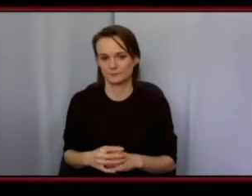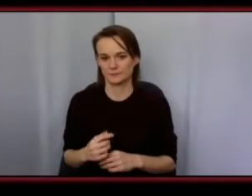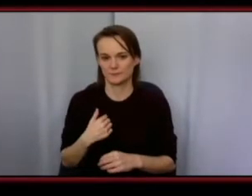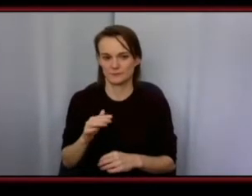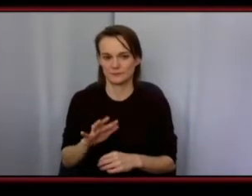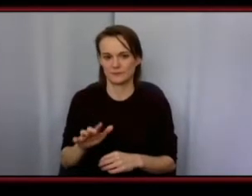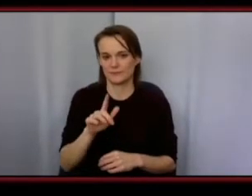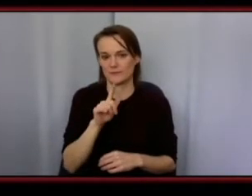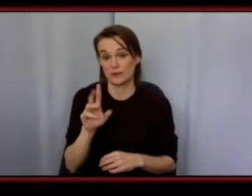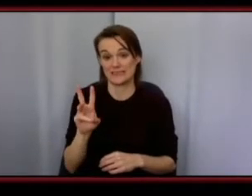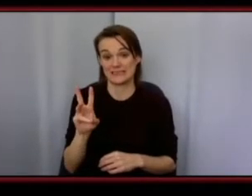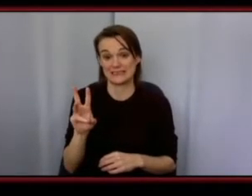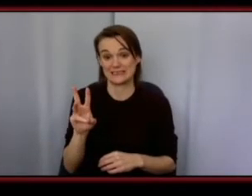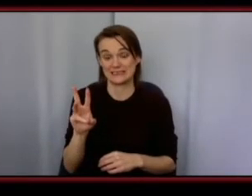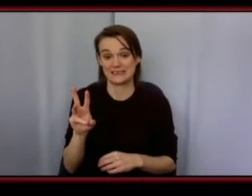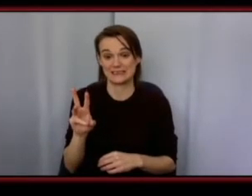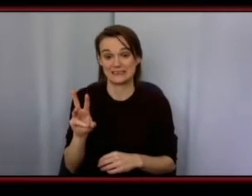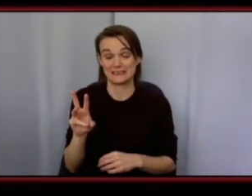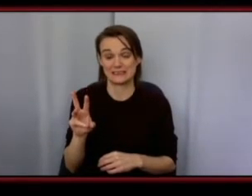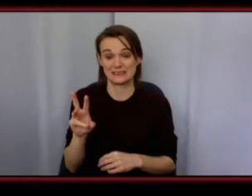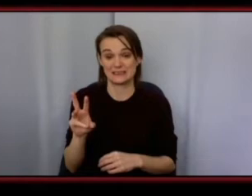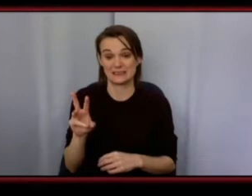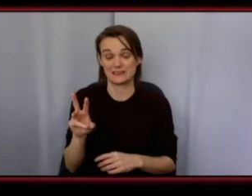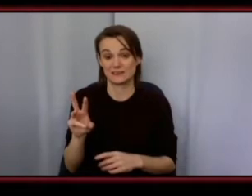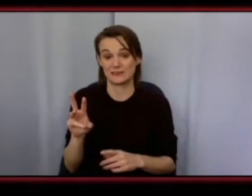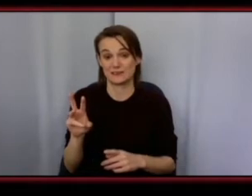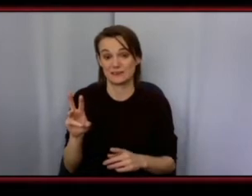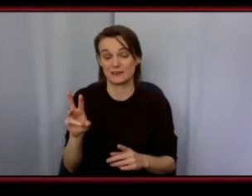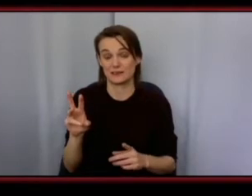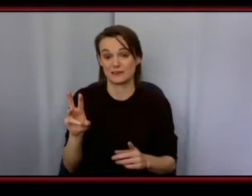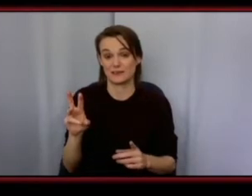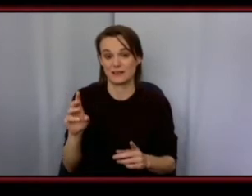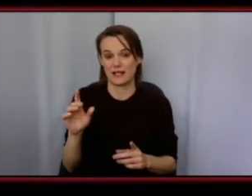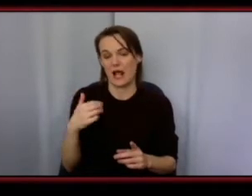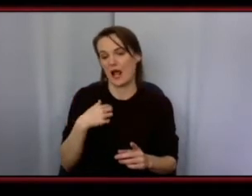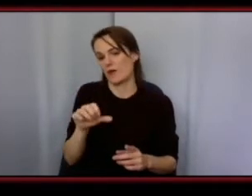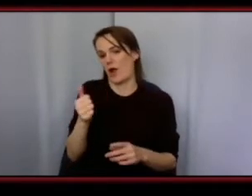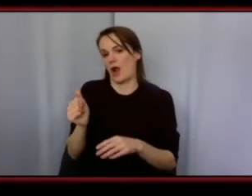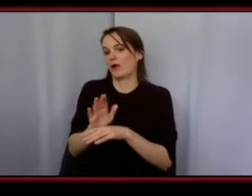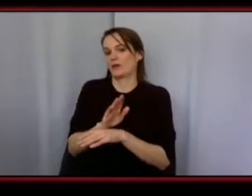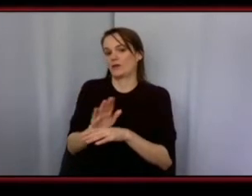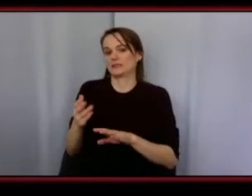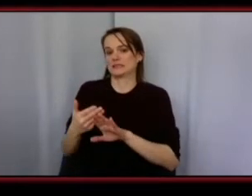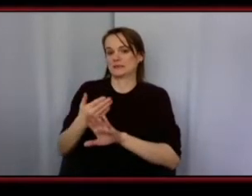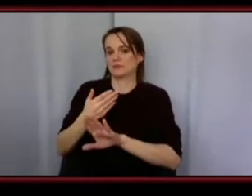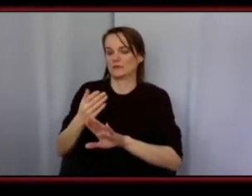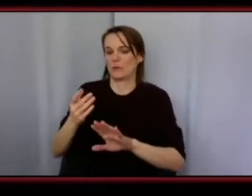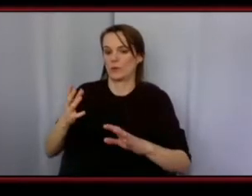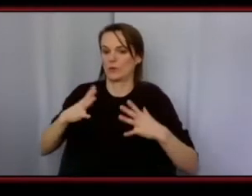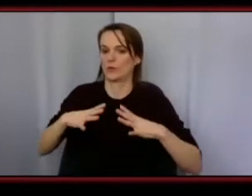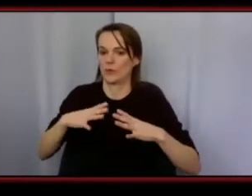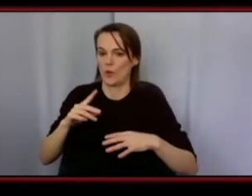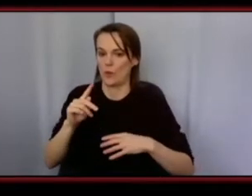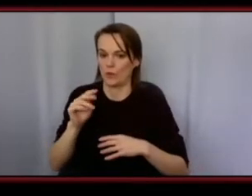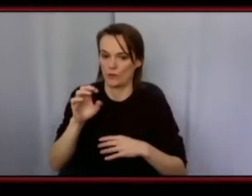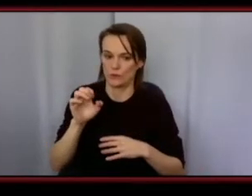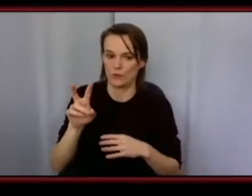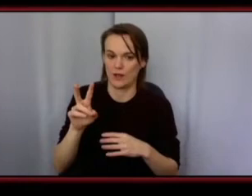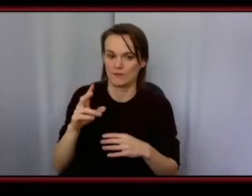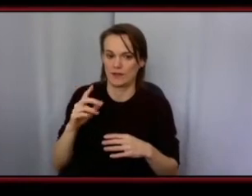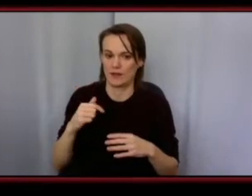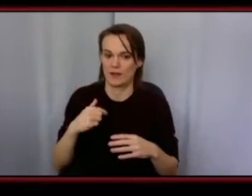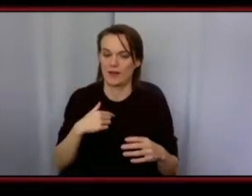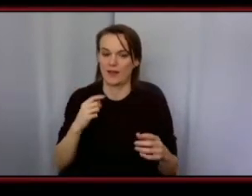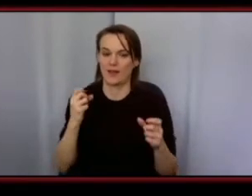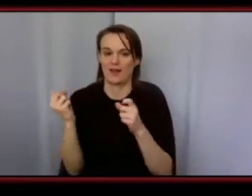about 26 i think when i started um so i did other various businesses before i started this one um so i drove